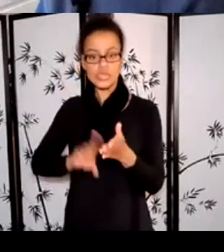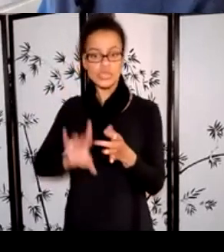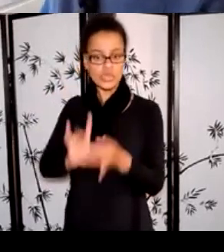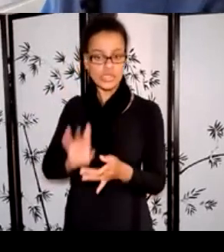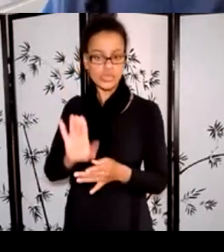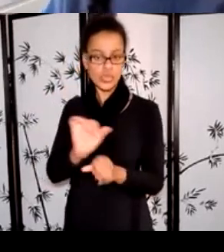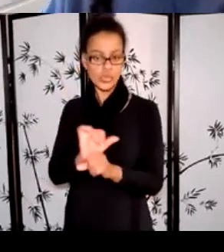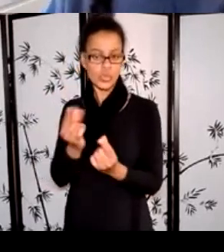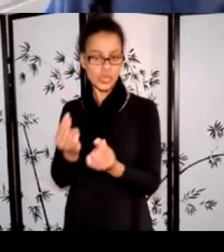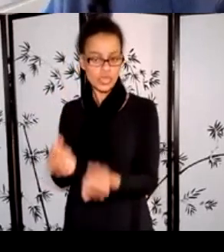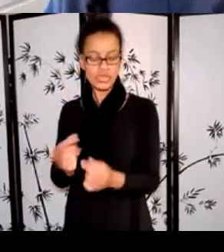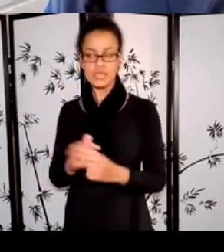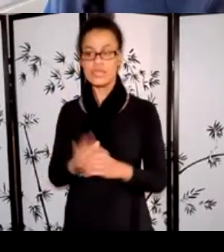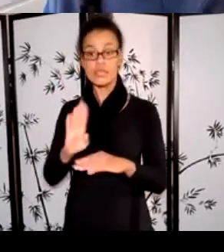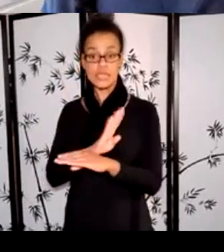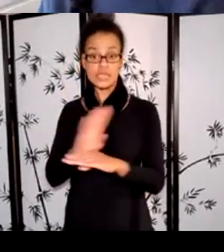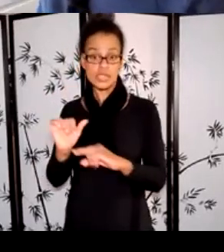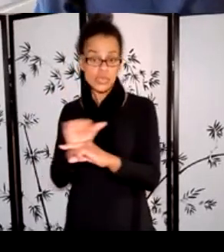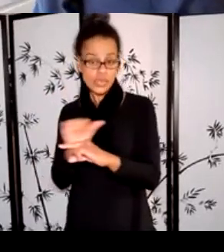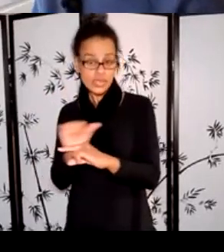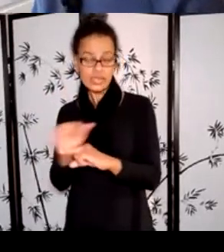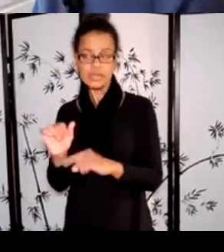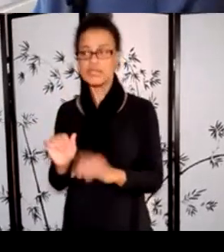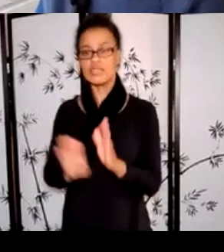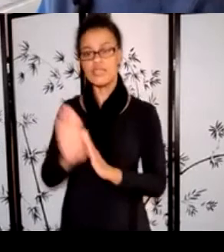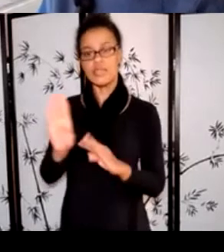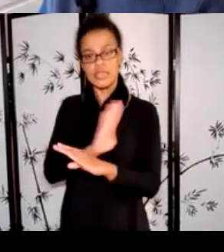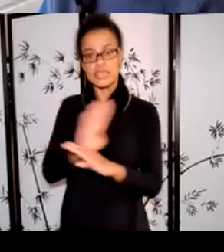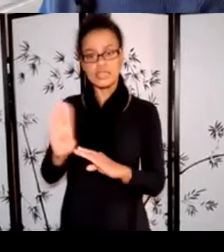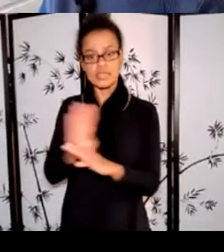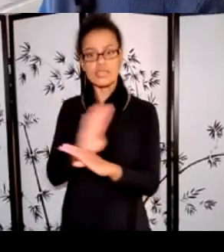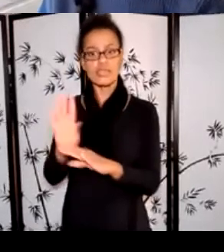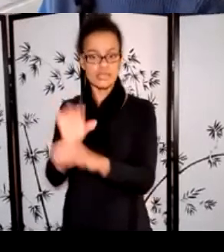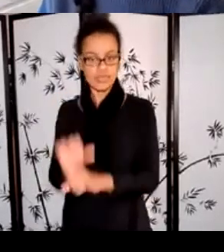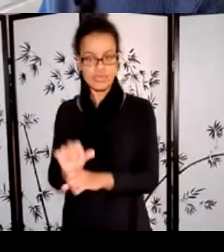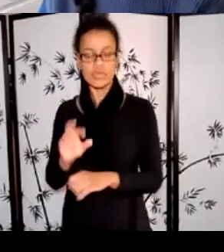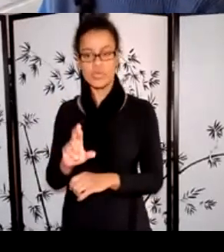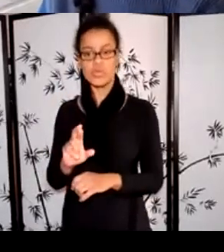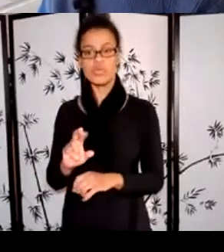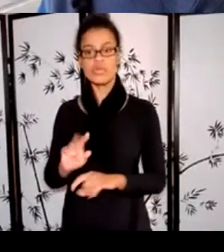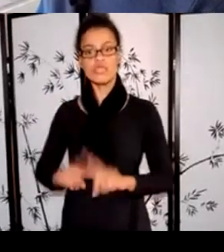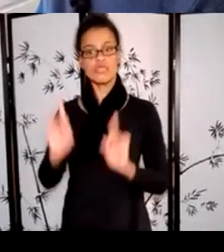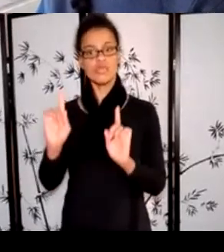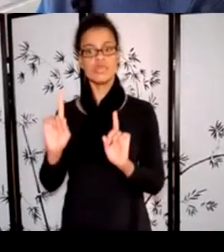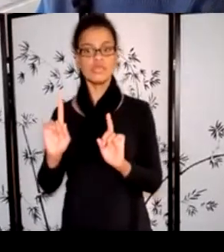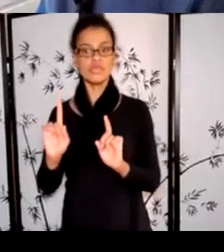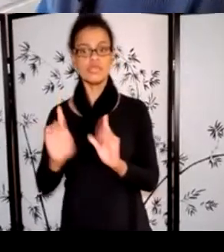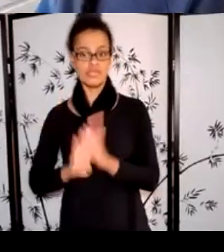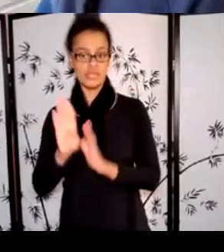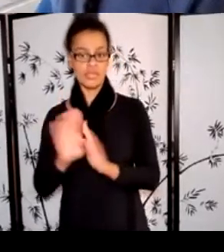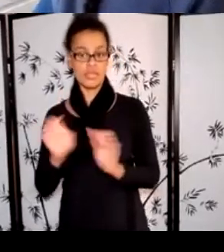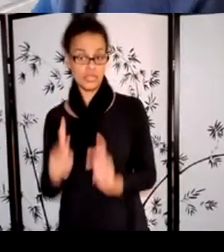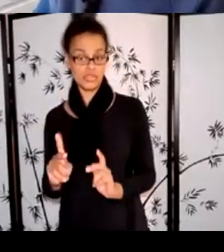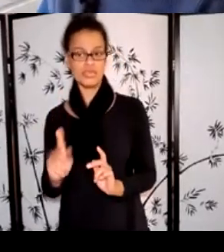developing, developing business practices, or large scale professional development opportunities. And so to give a couple more